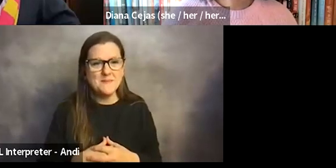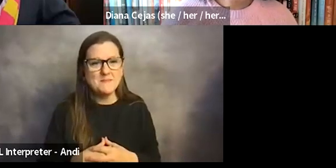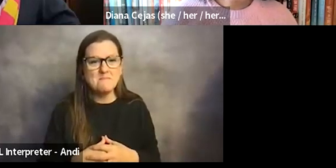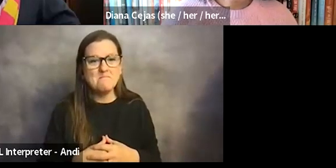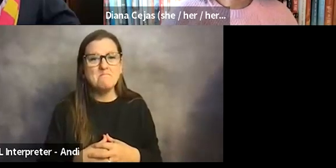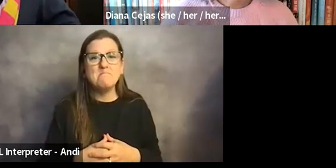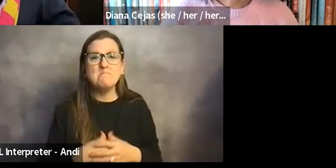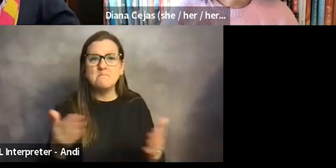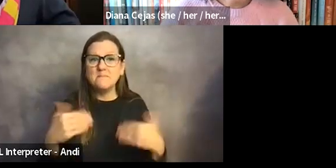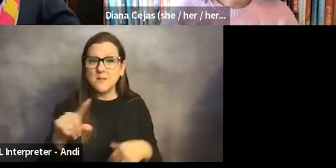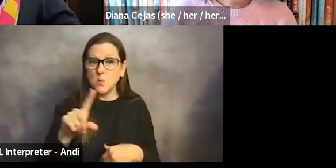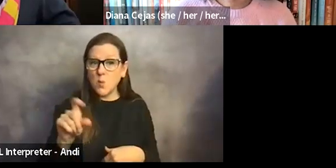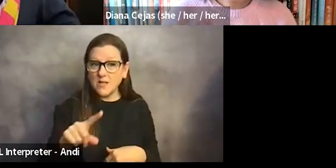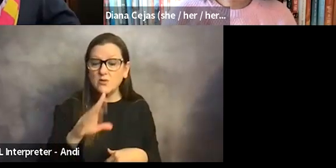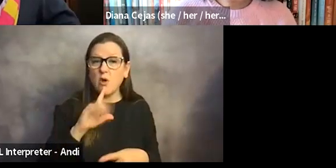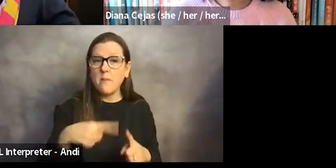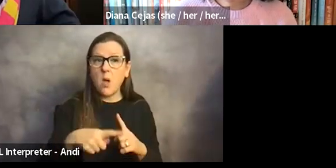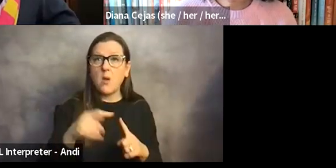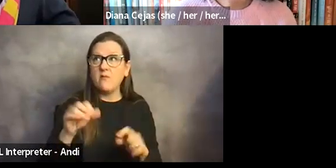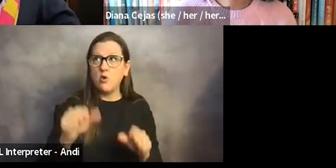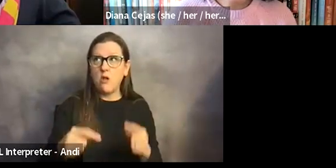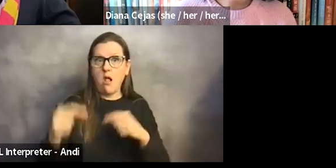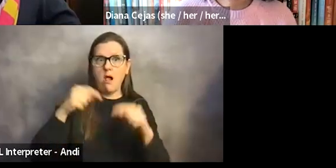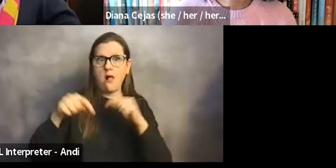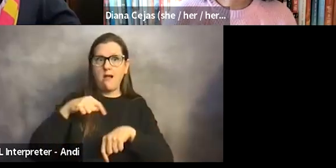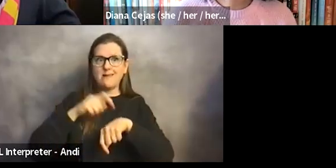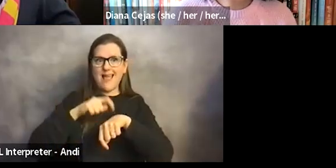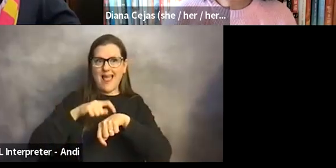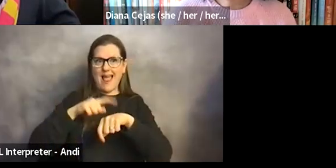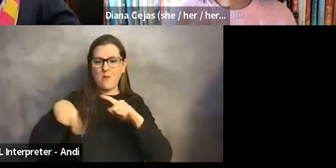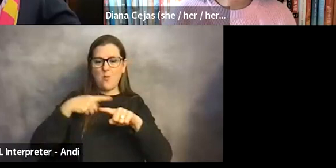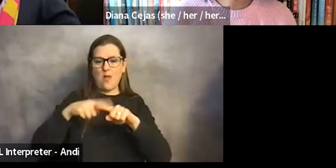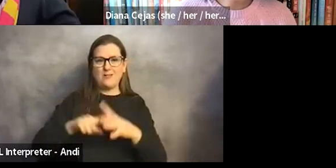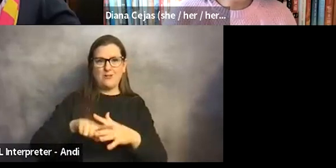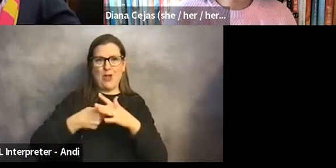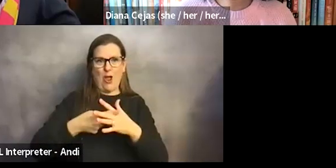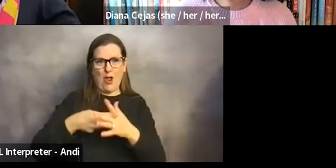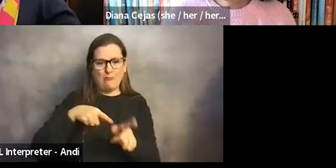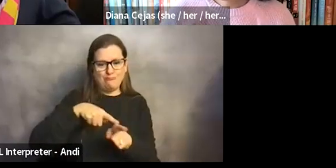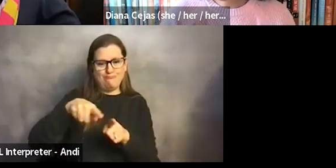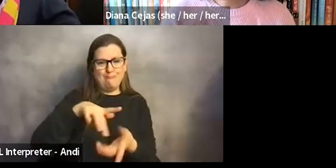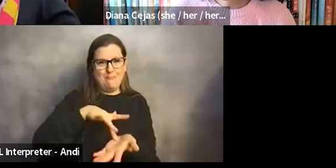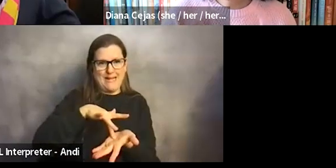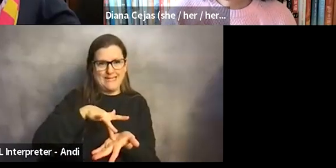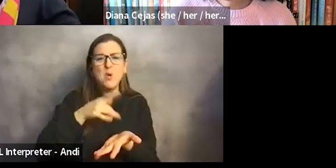For this one, if you could go back in time to the beginning of your career in medicine, what advice would you give yourself? And I wonder